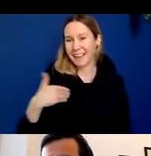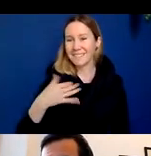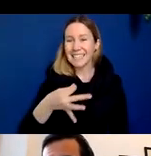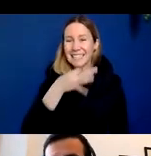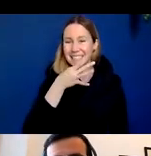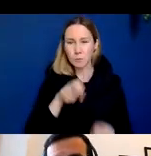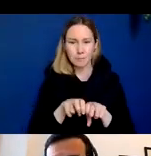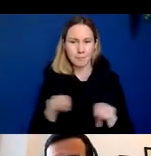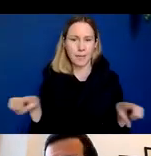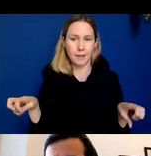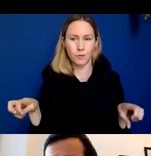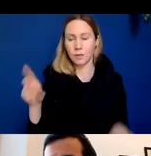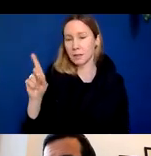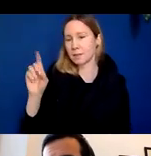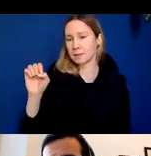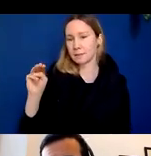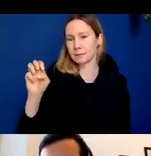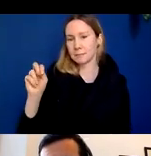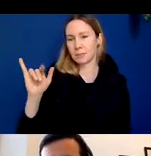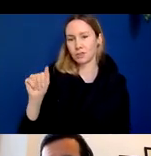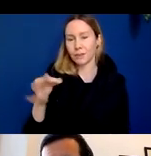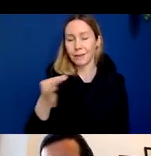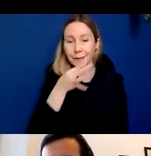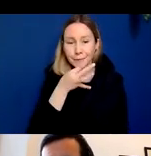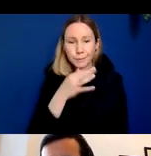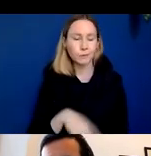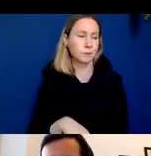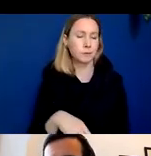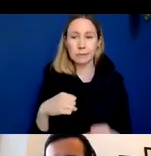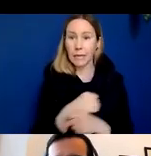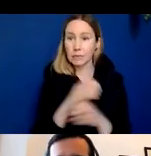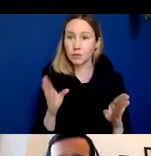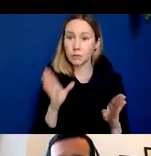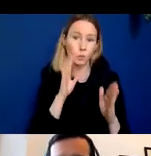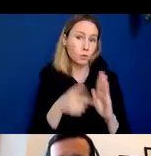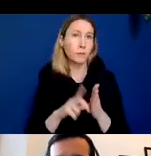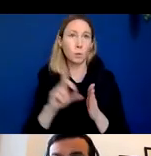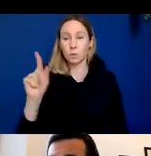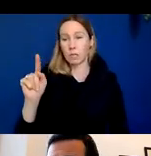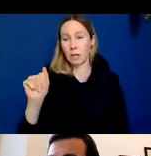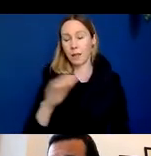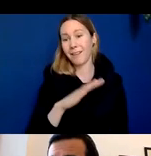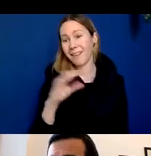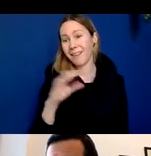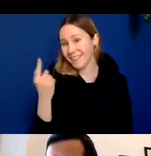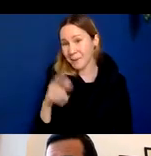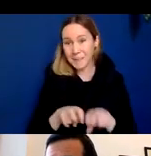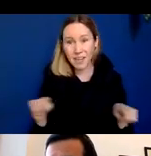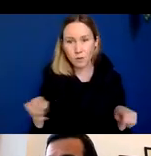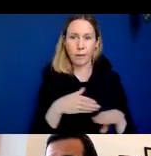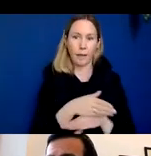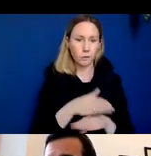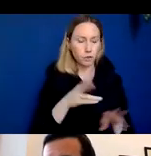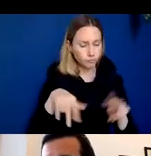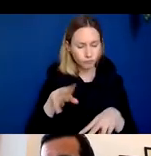of dementia experts and statisticians to review the data and that panel after reviewing the